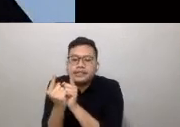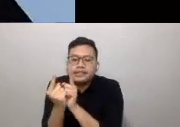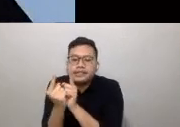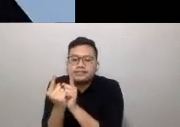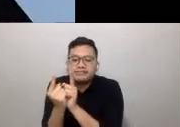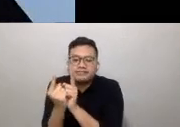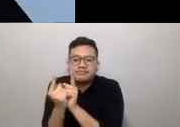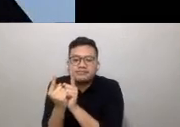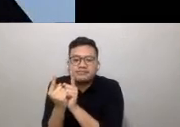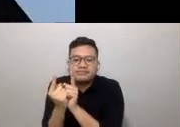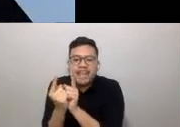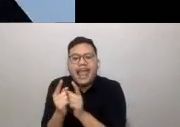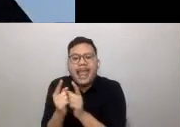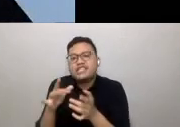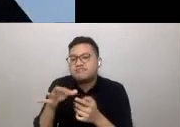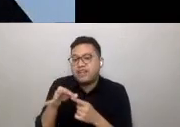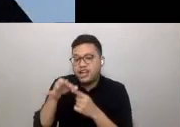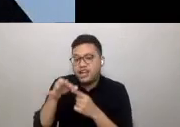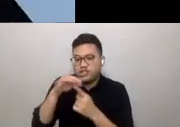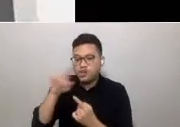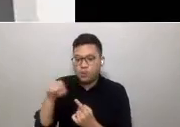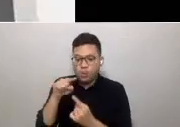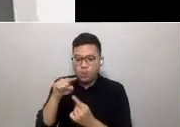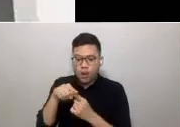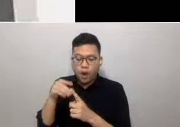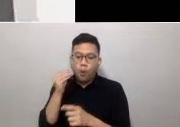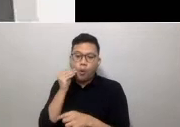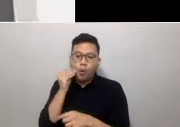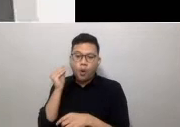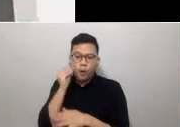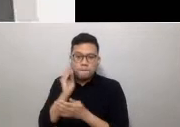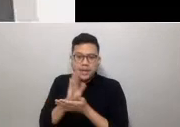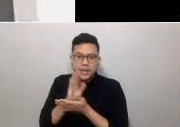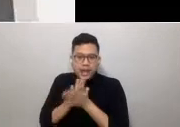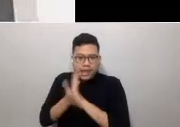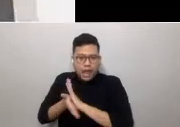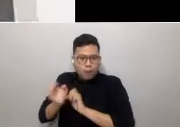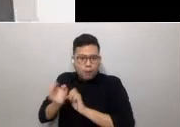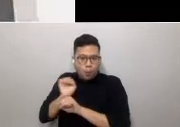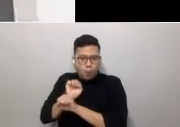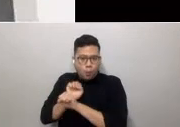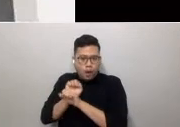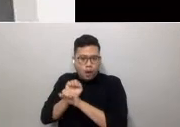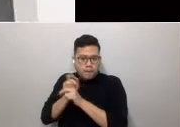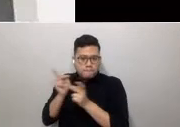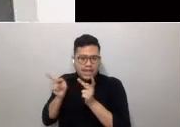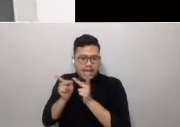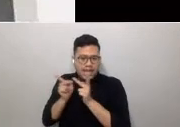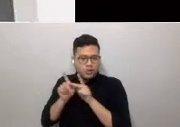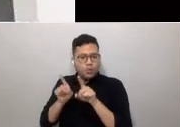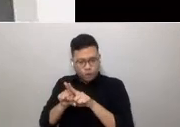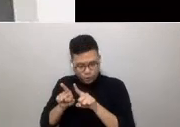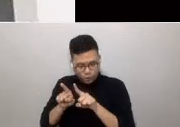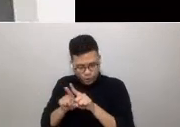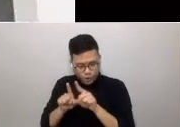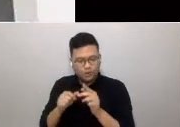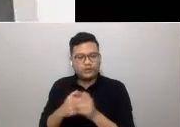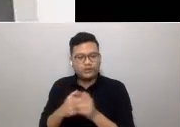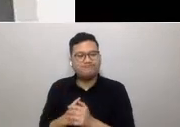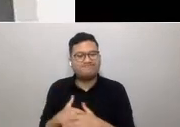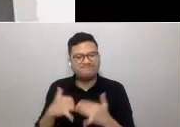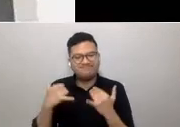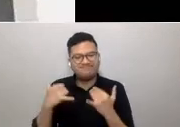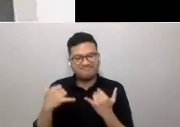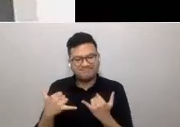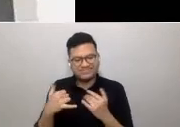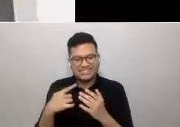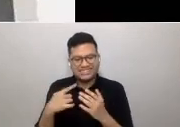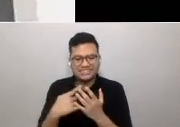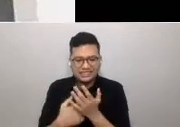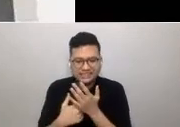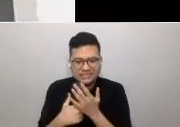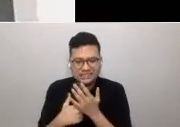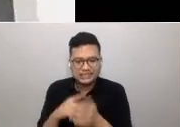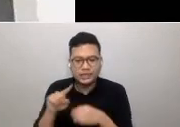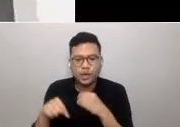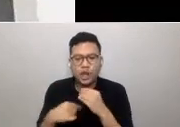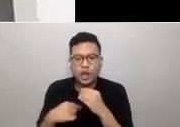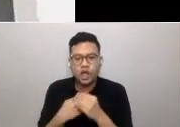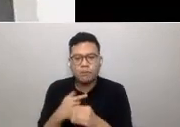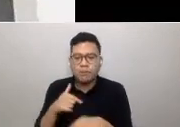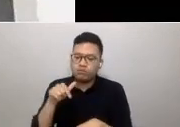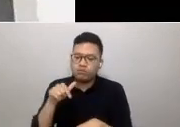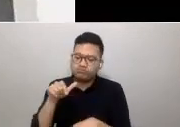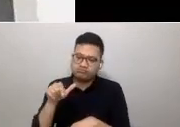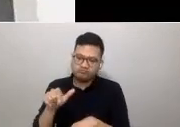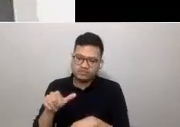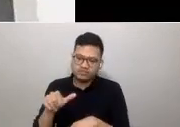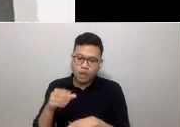continue to be an extension of the workplace. So, this brings us to the consequences of accepting the very existence